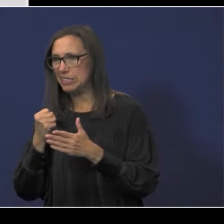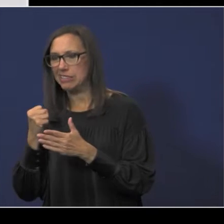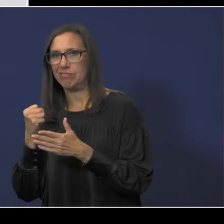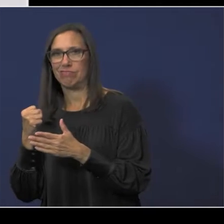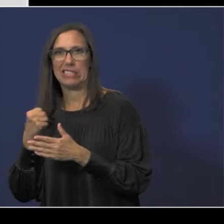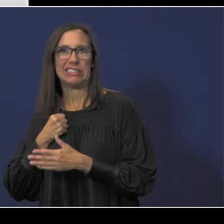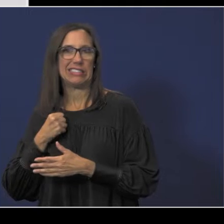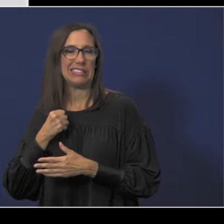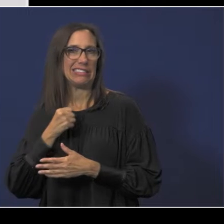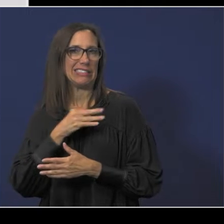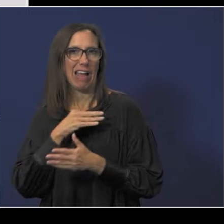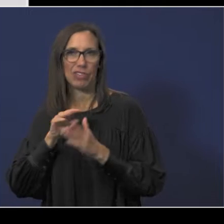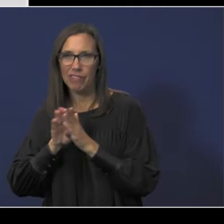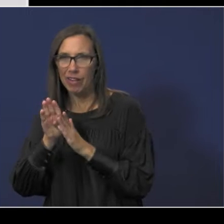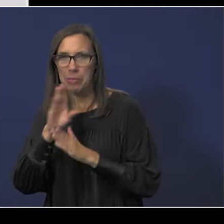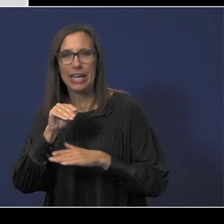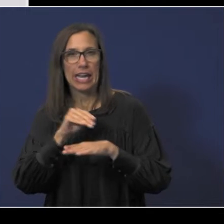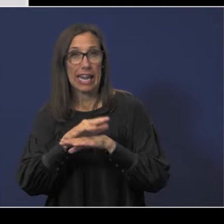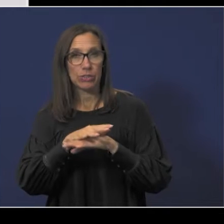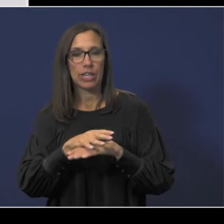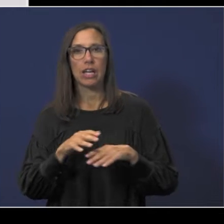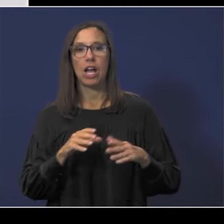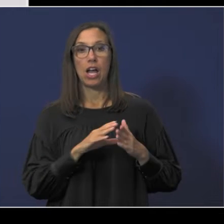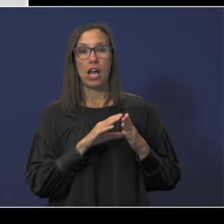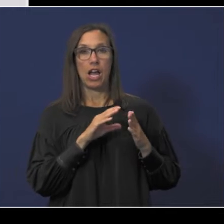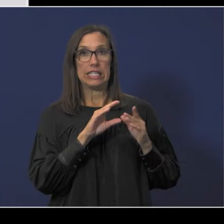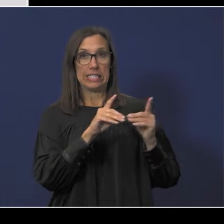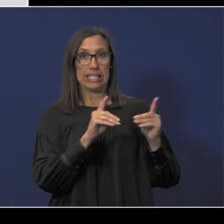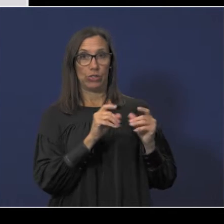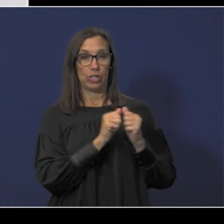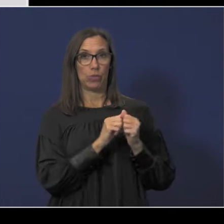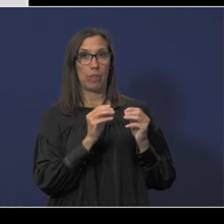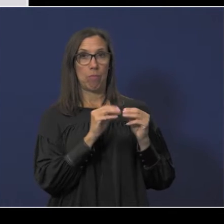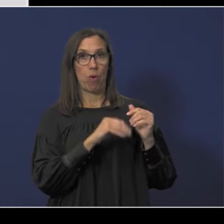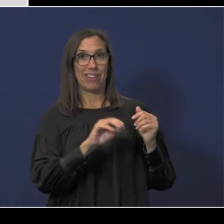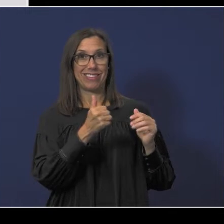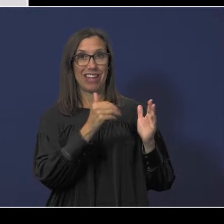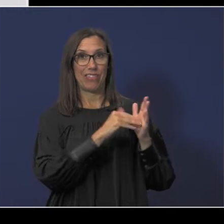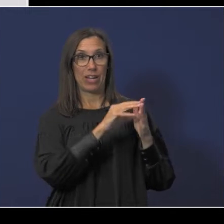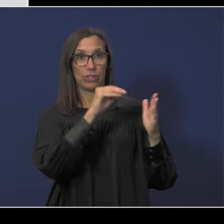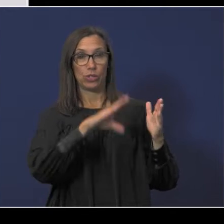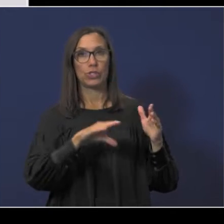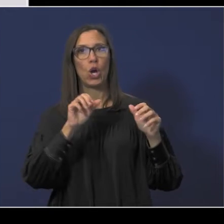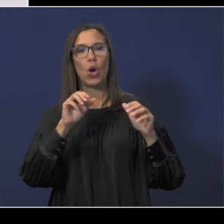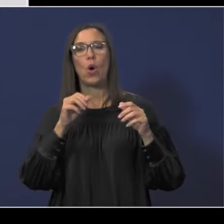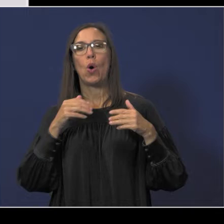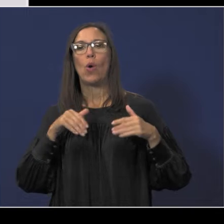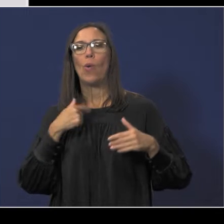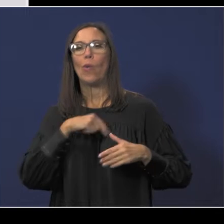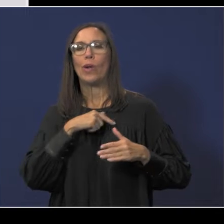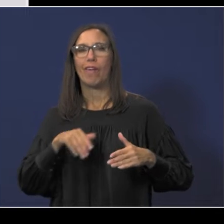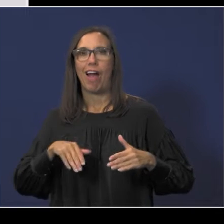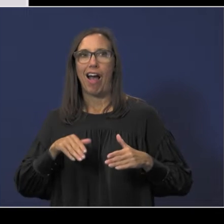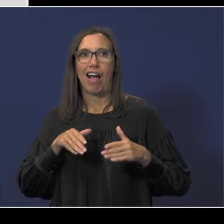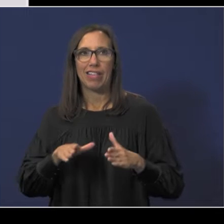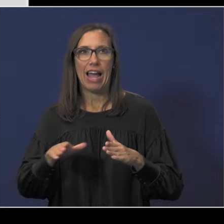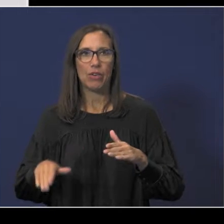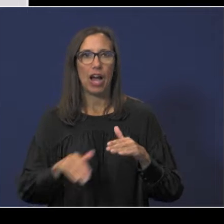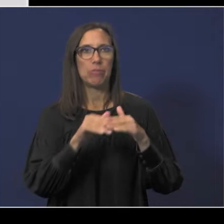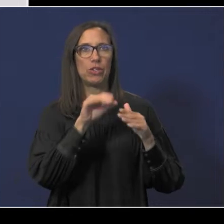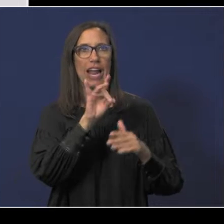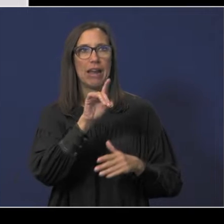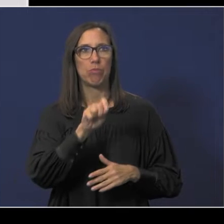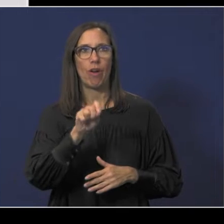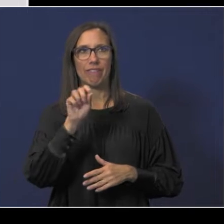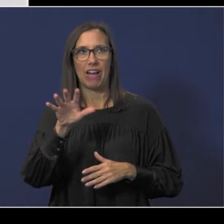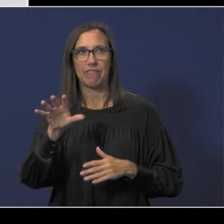counseling. And for districts with more than 10,000 students, we're allowed an administrative cost ratio up to 8.55%, and